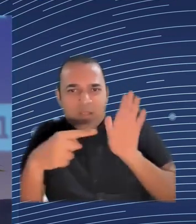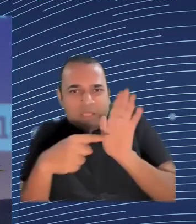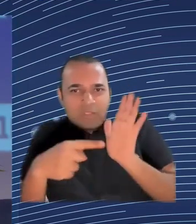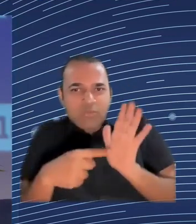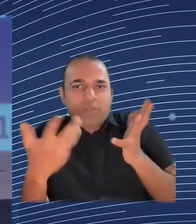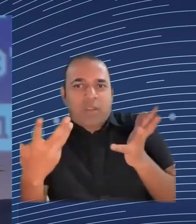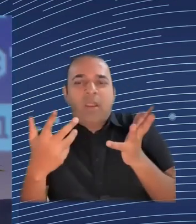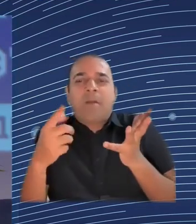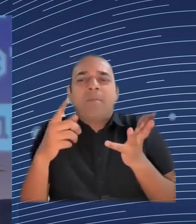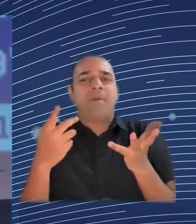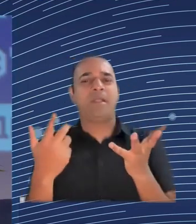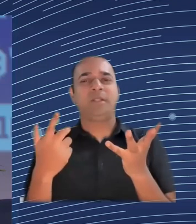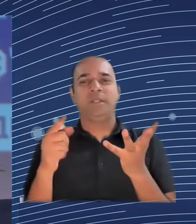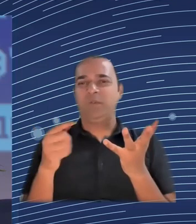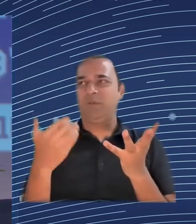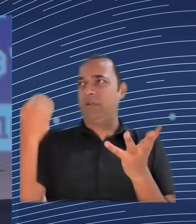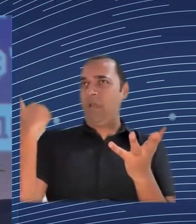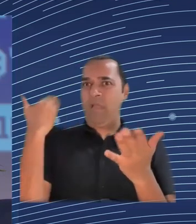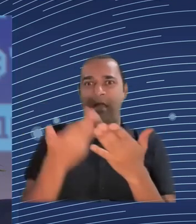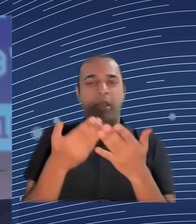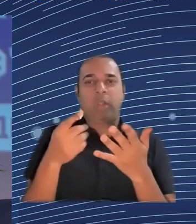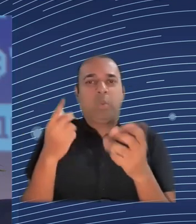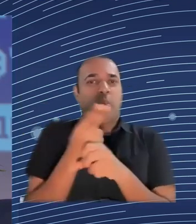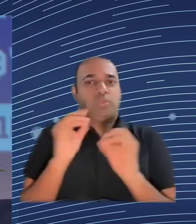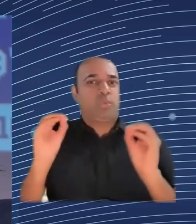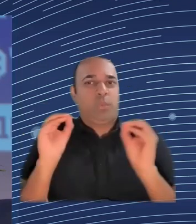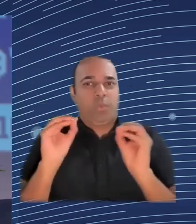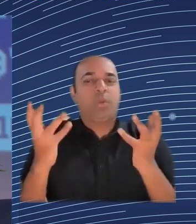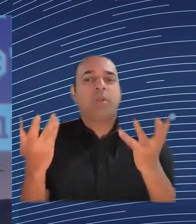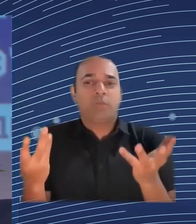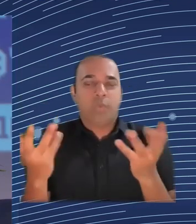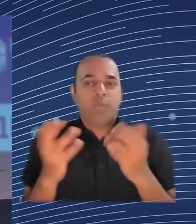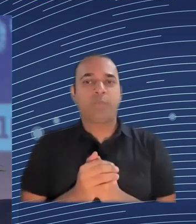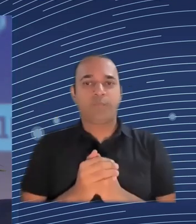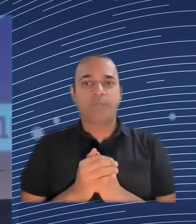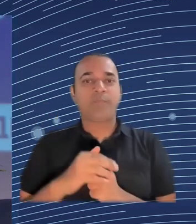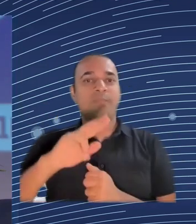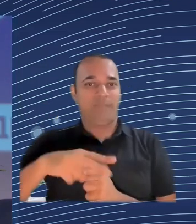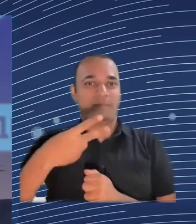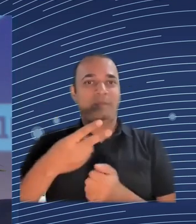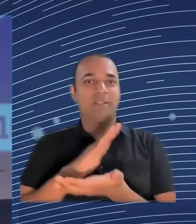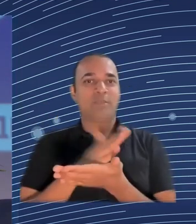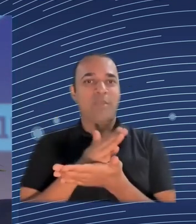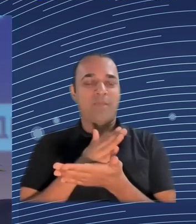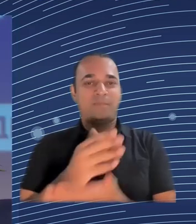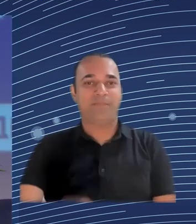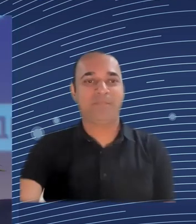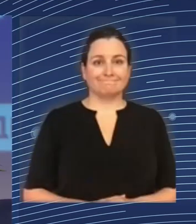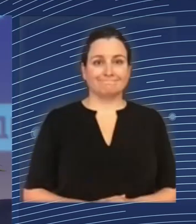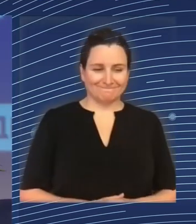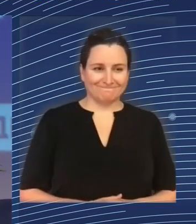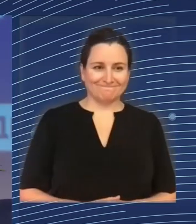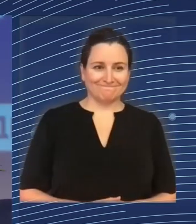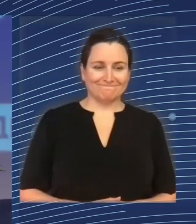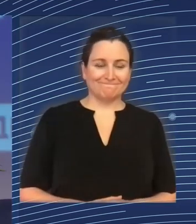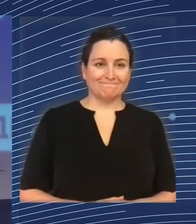giving our efforts to really more better reflect the reality that is in